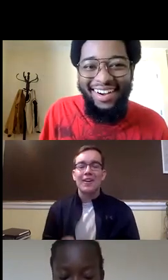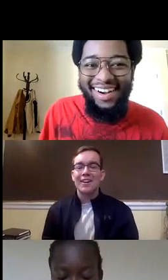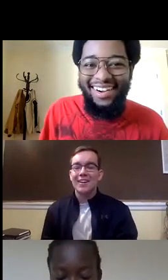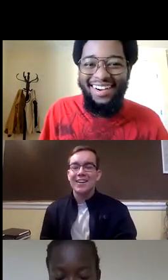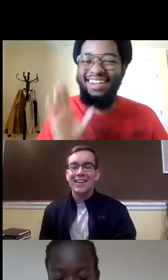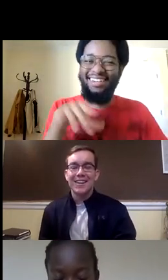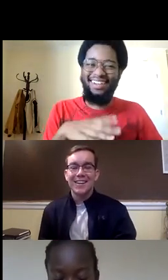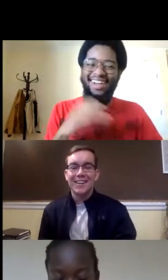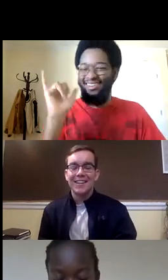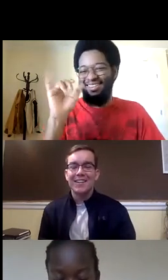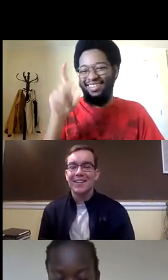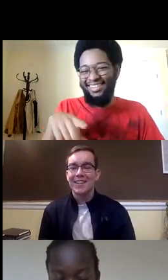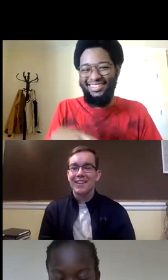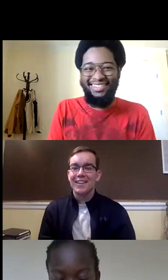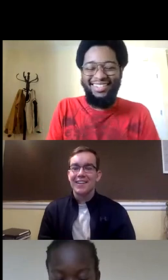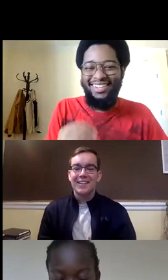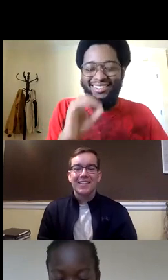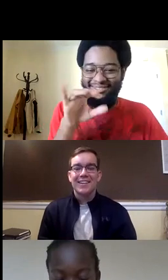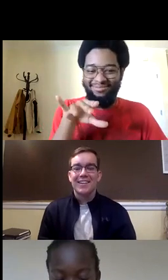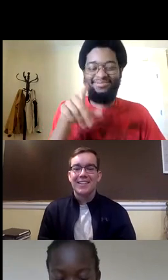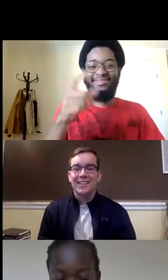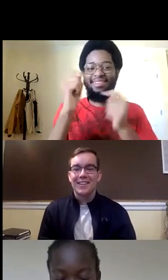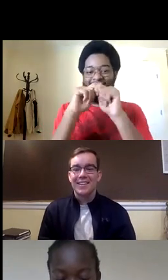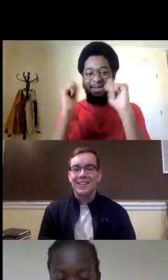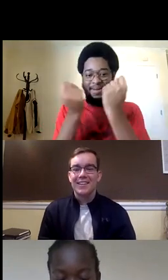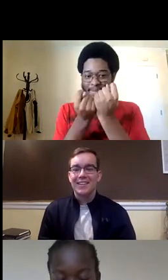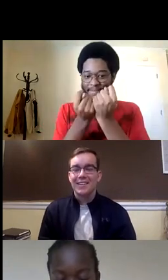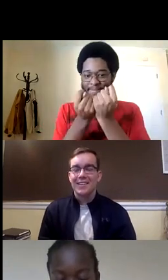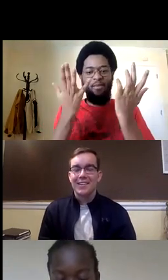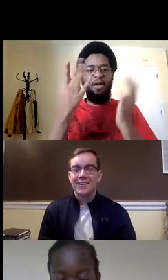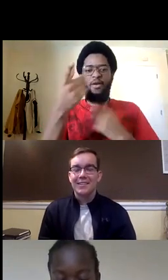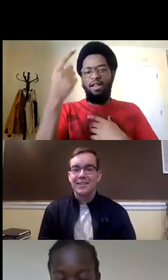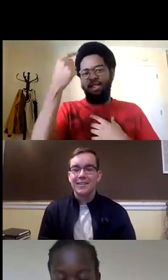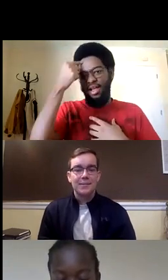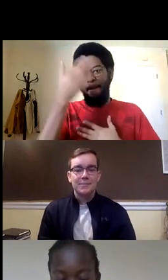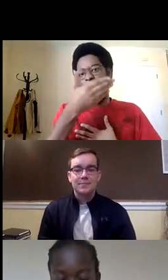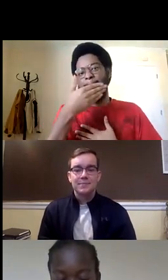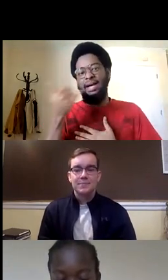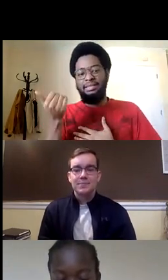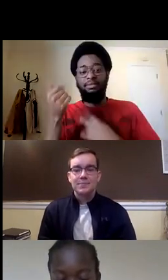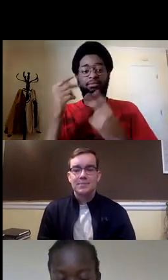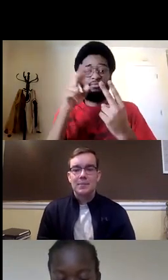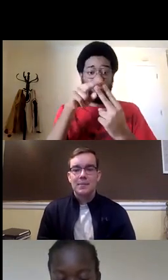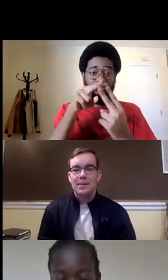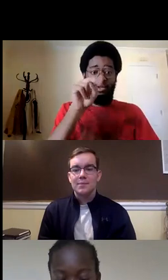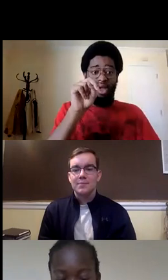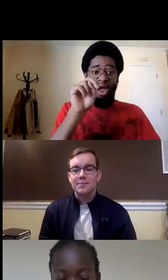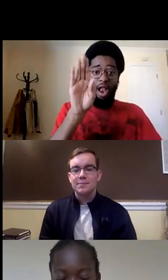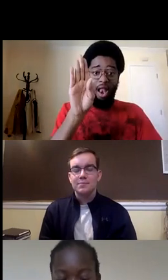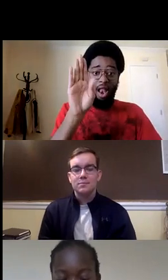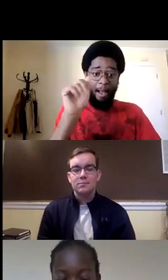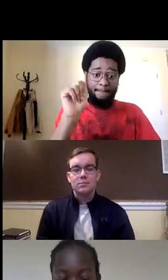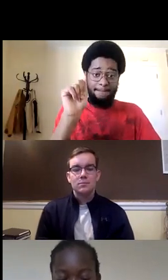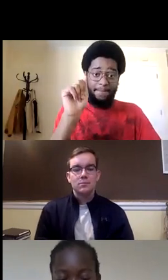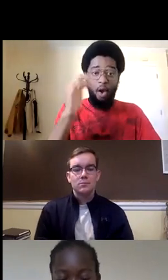i've never seen that word before that's okay all right and then which team